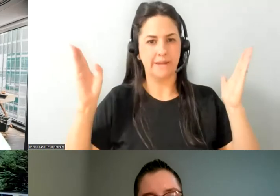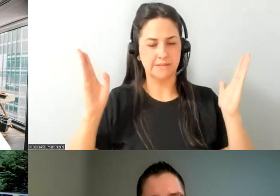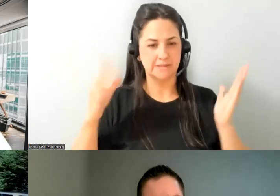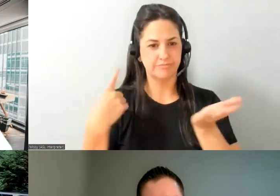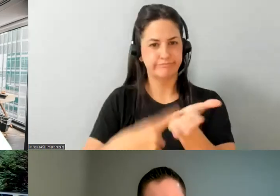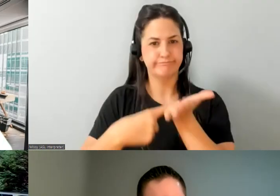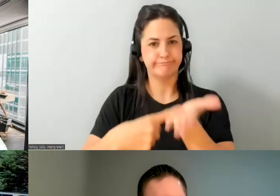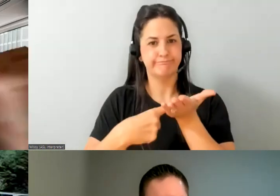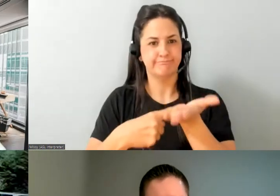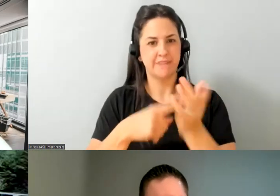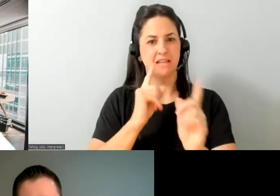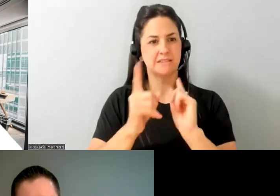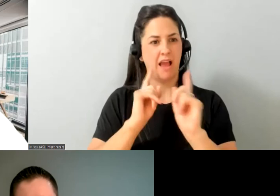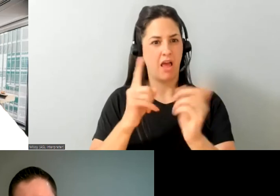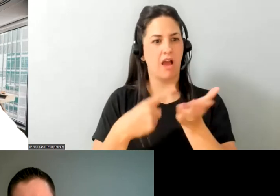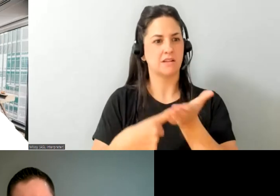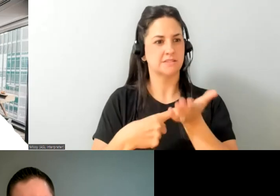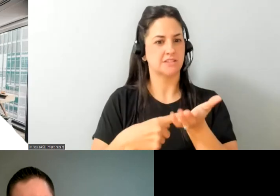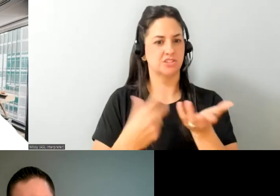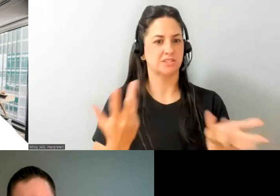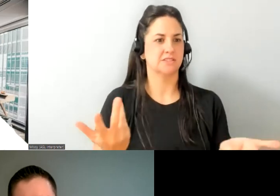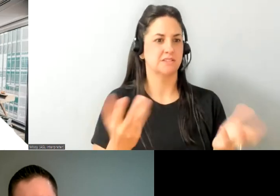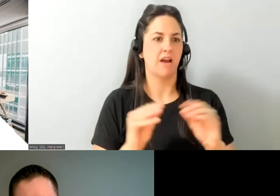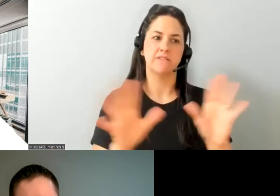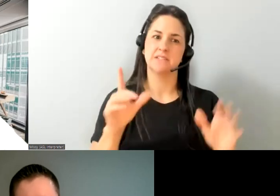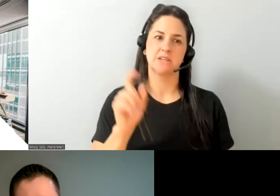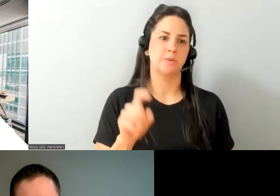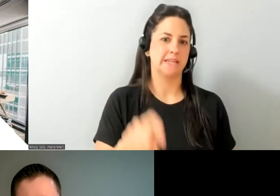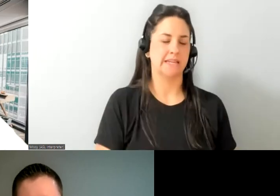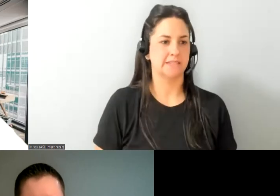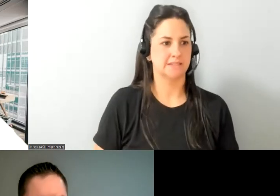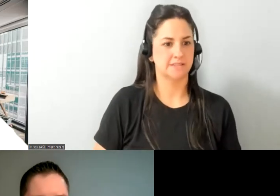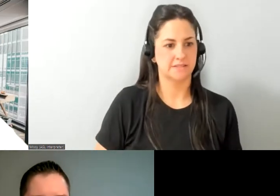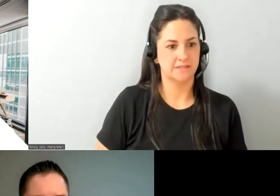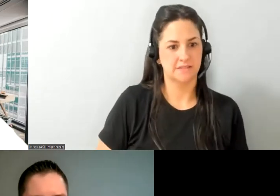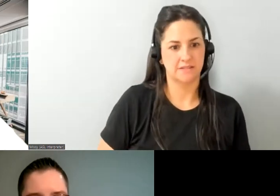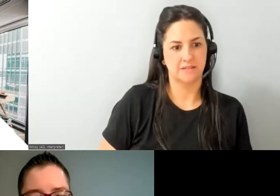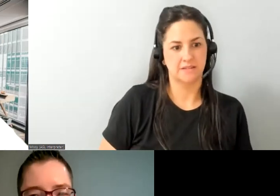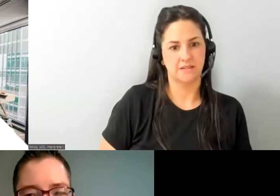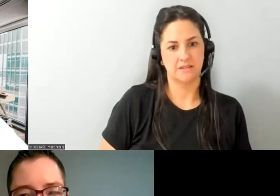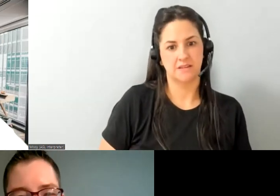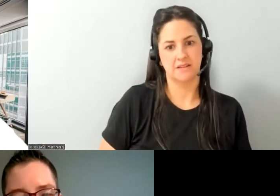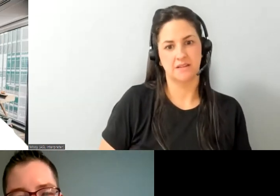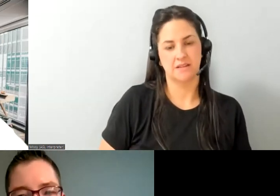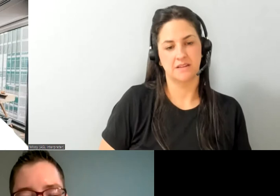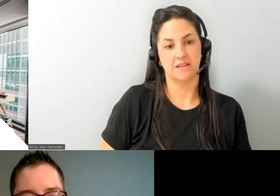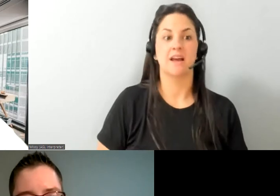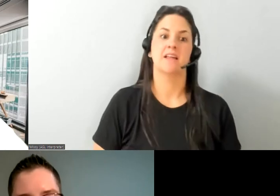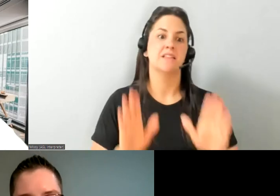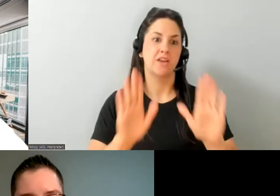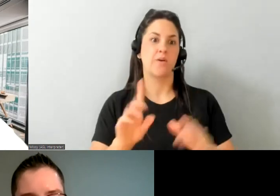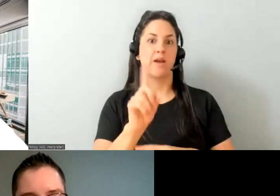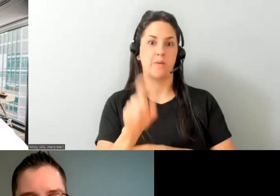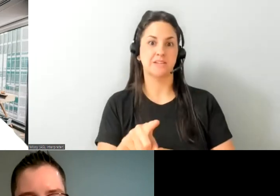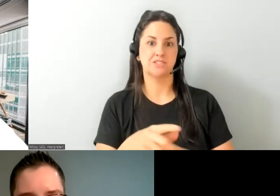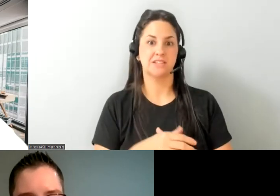um and dialogue and discussion that we obviously desperately need this is a really good question because it's